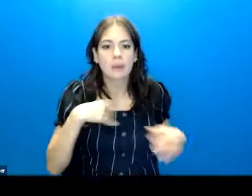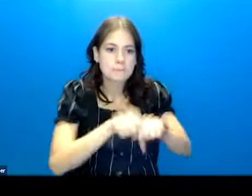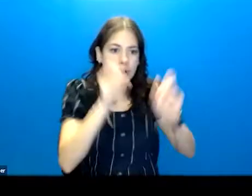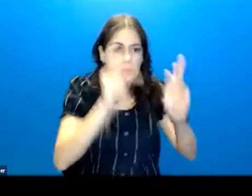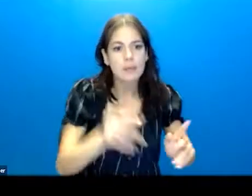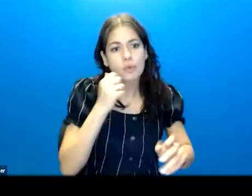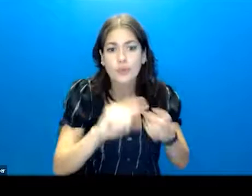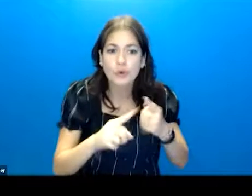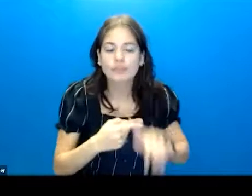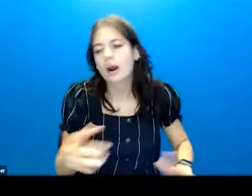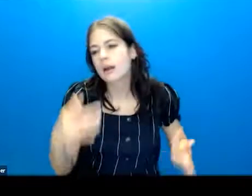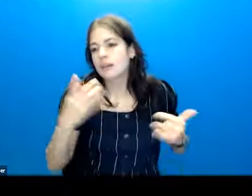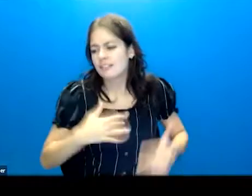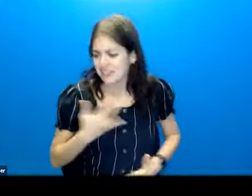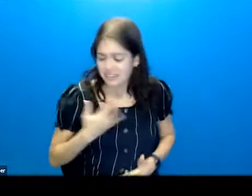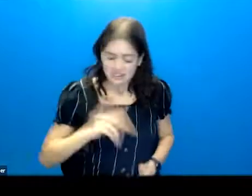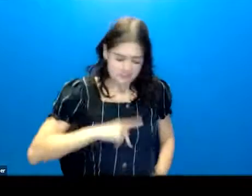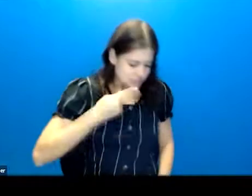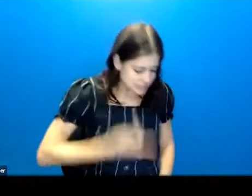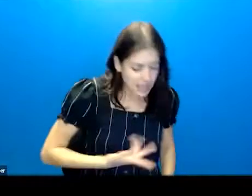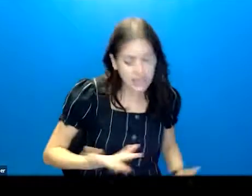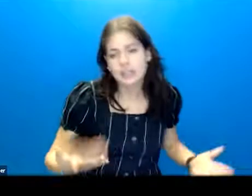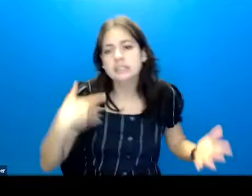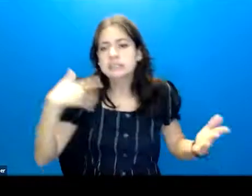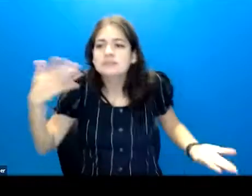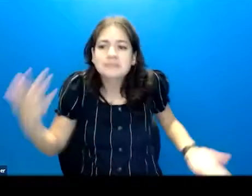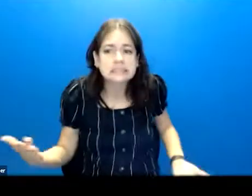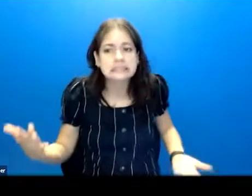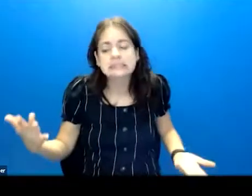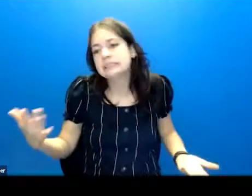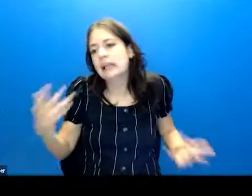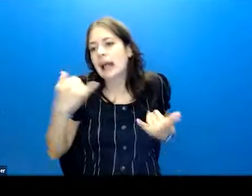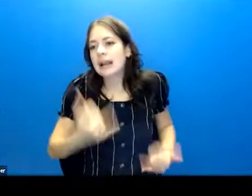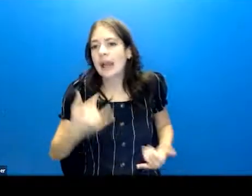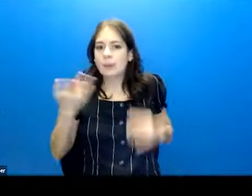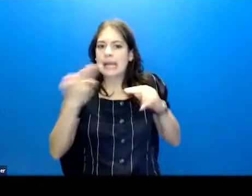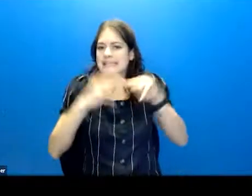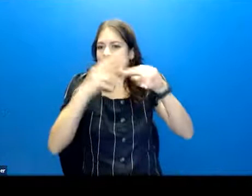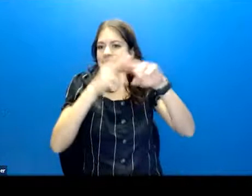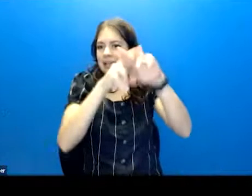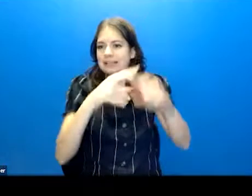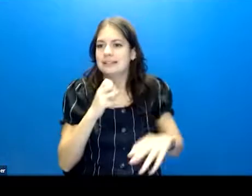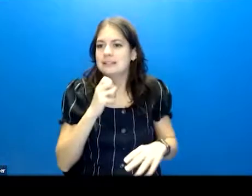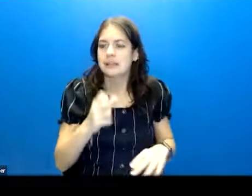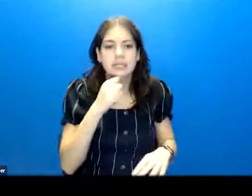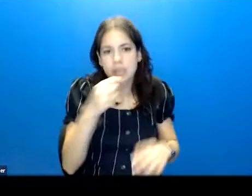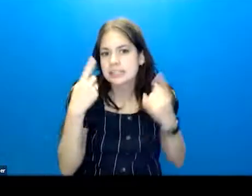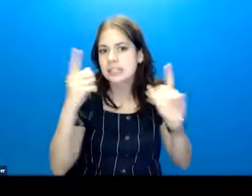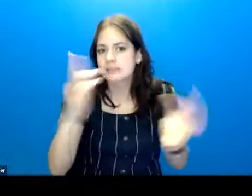up with their girlfriend, and they're feeling very upset, and now we're escalating. Things aren't going well at school.